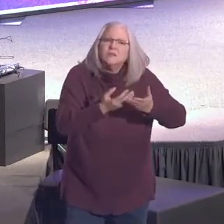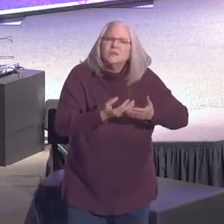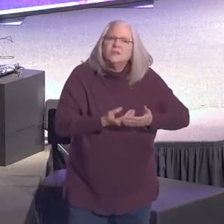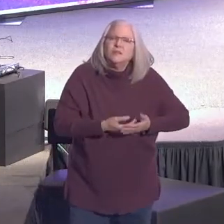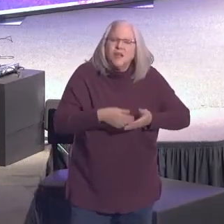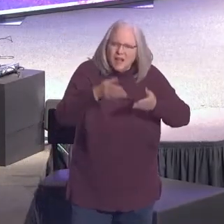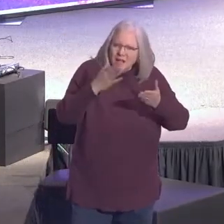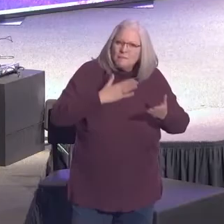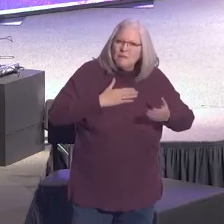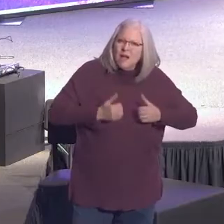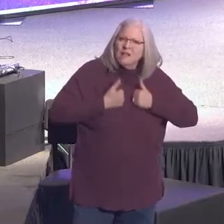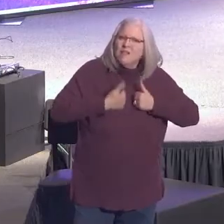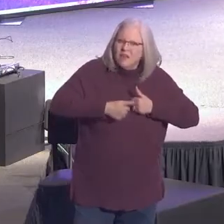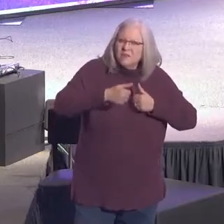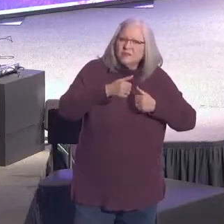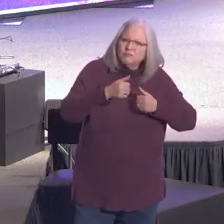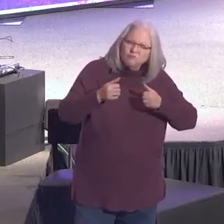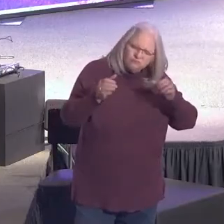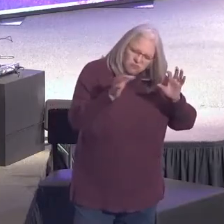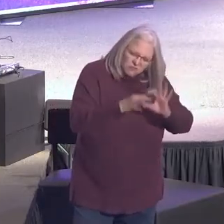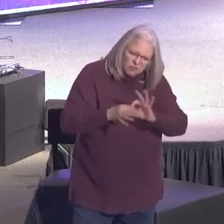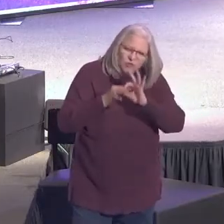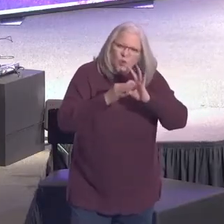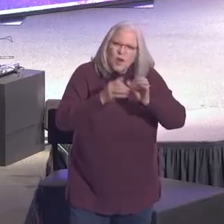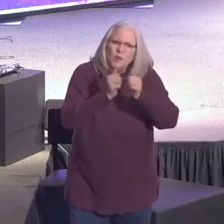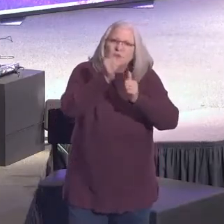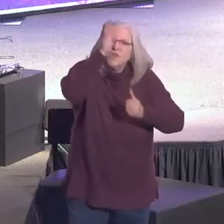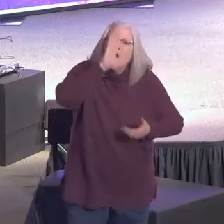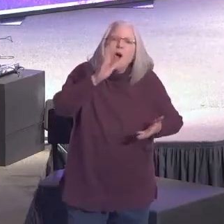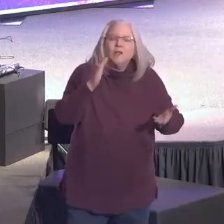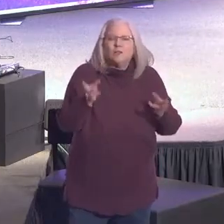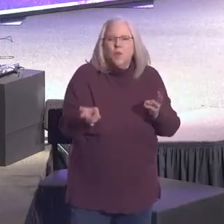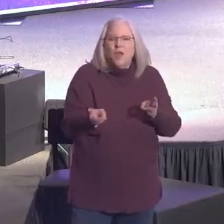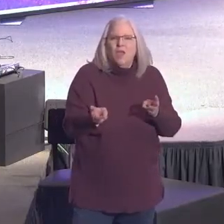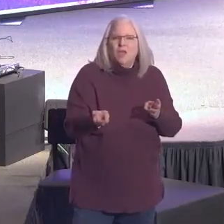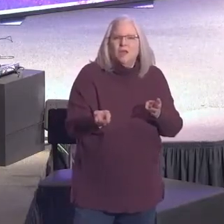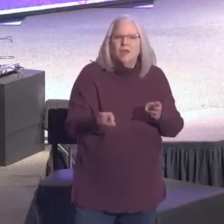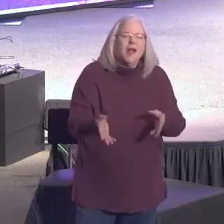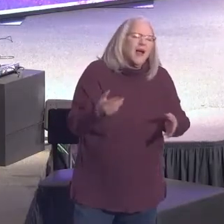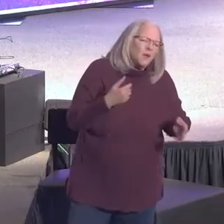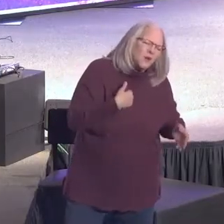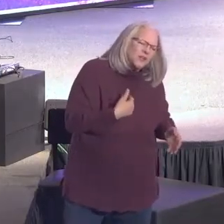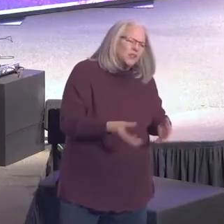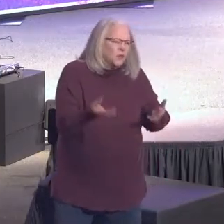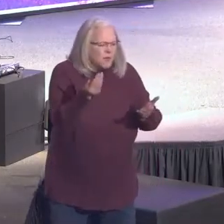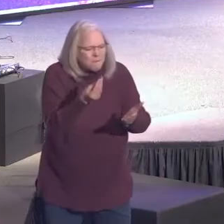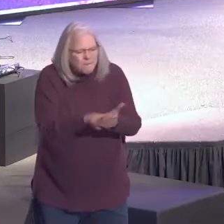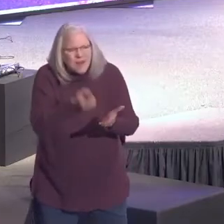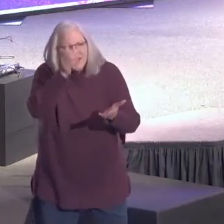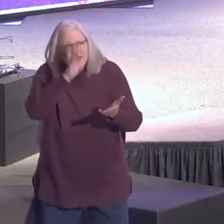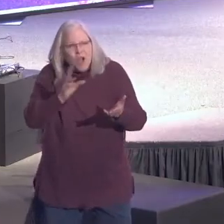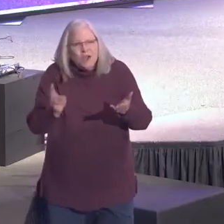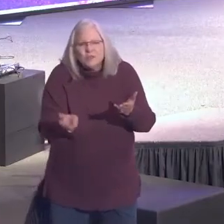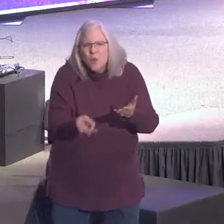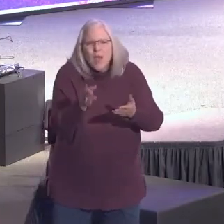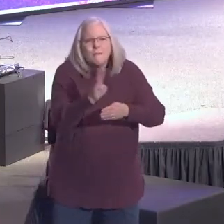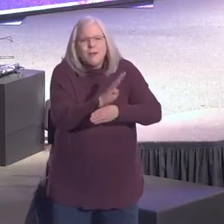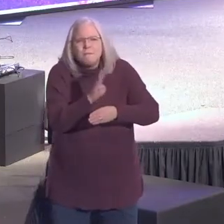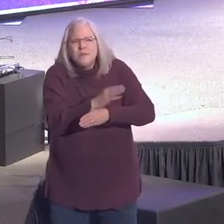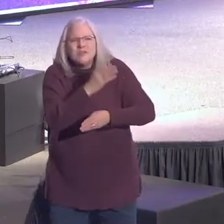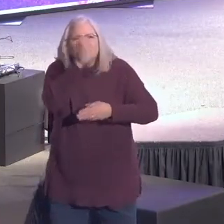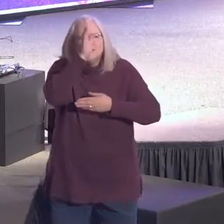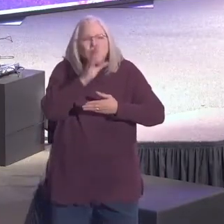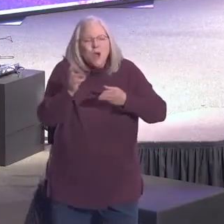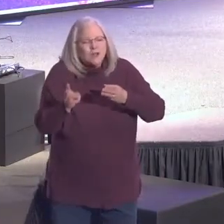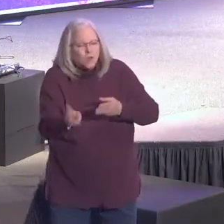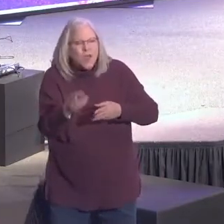God's way. Whatever it is, I want to do my family God's way, I want to do my marriage God's way, my money God's way, my business God's way, my